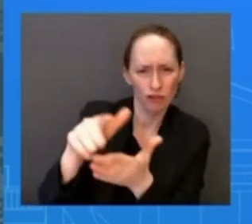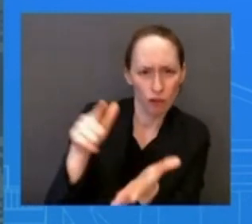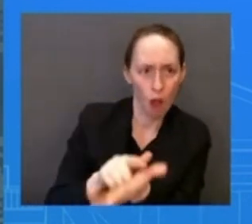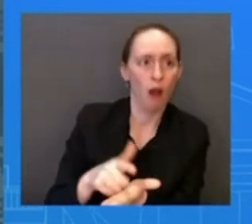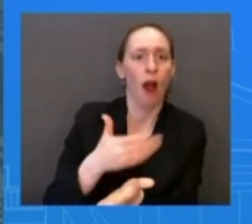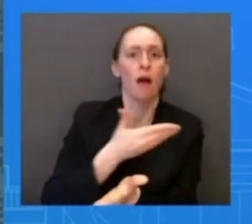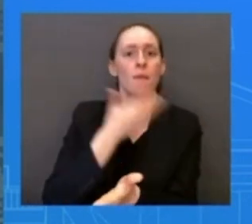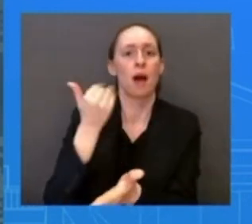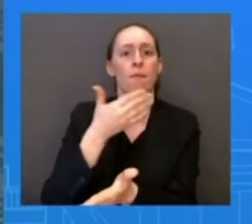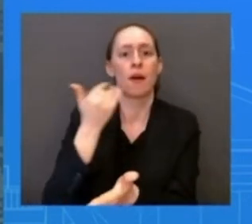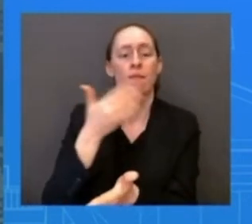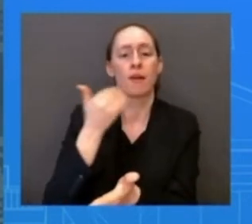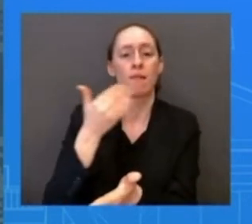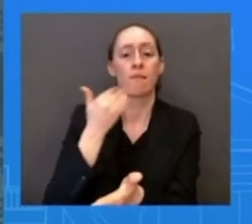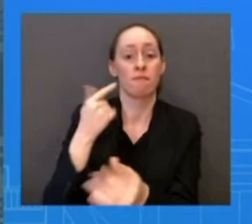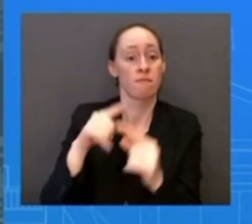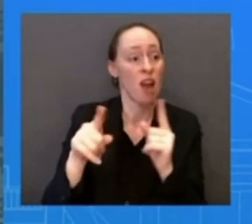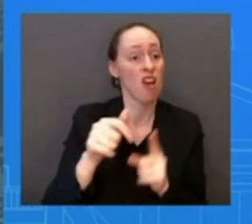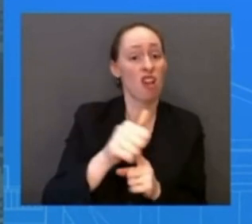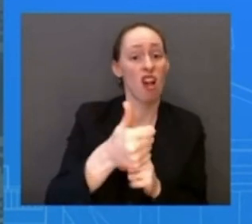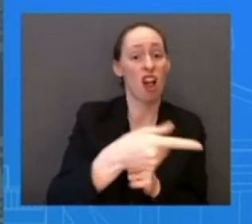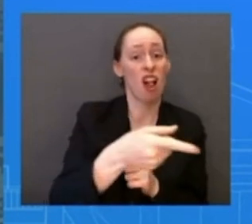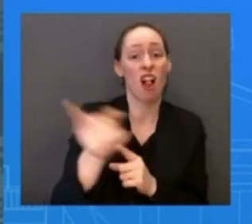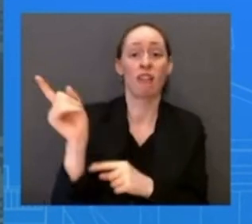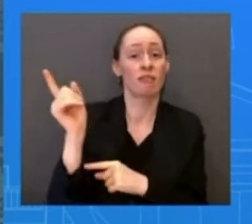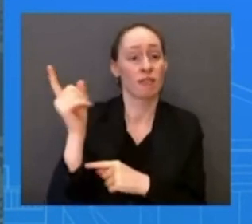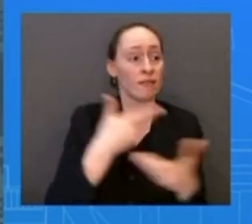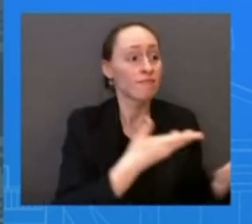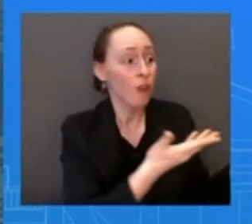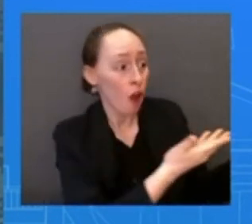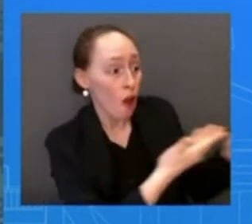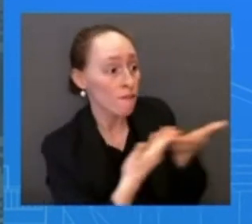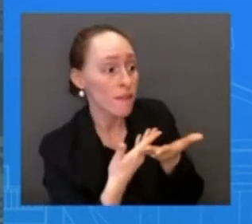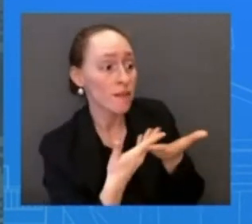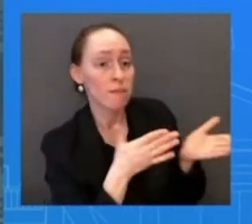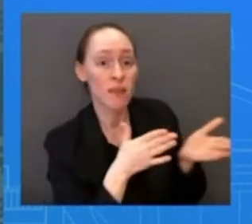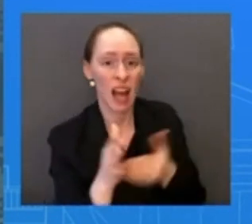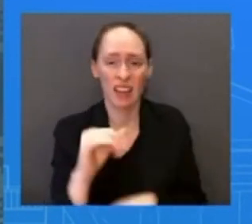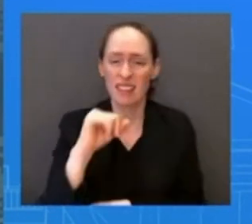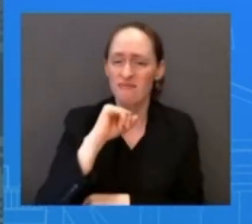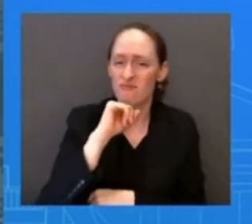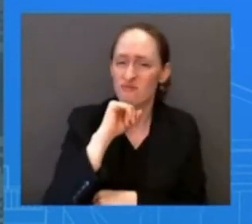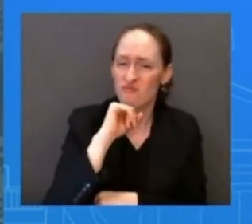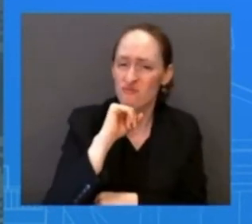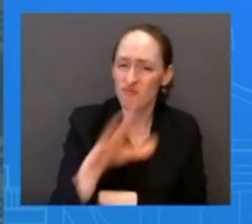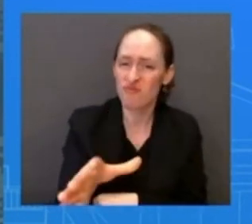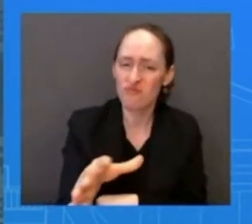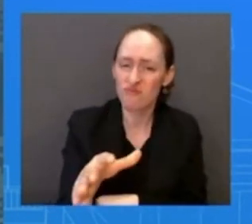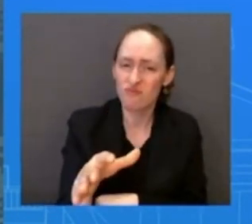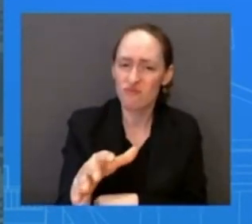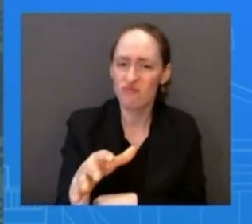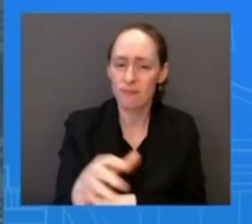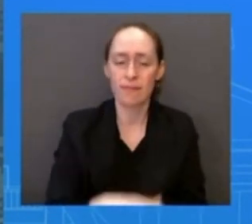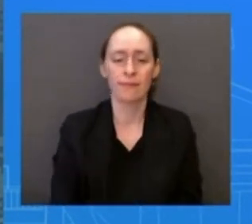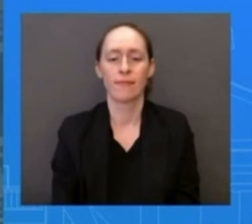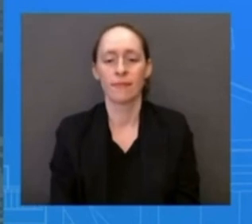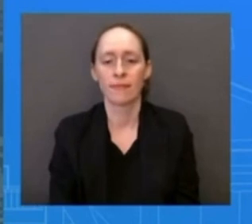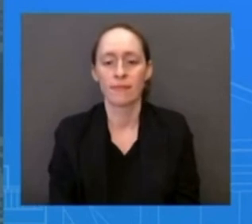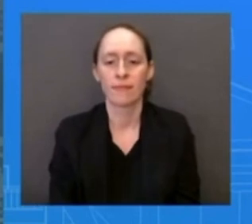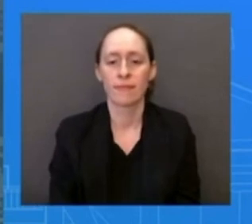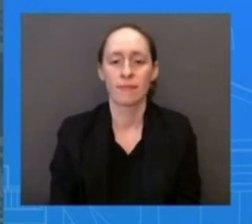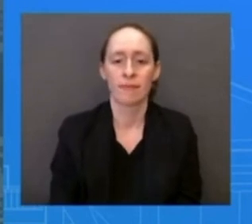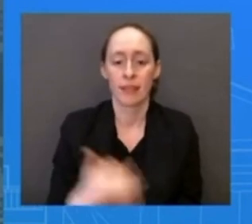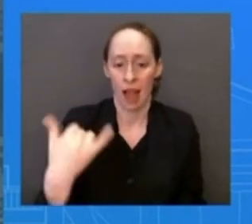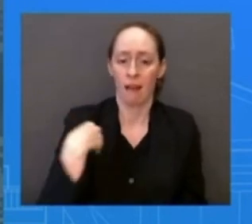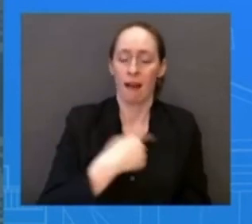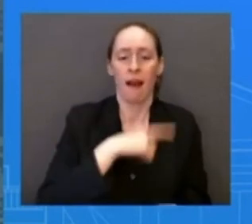options. So what we're doing, the Department of Homeland Security, the president is using the tools that we have in order to deal with this issue. I'm going to take one in the back.